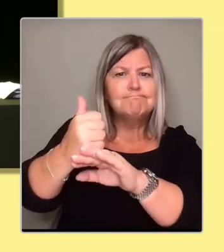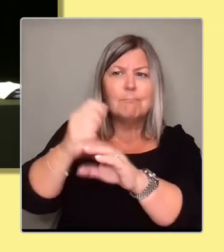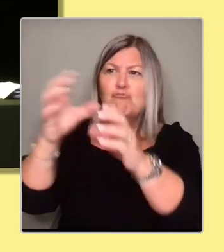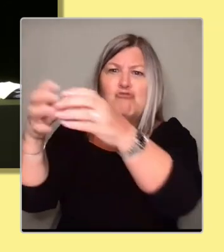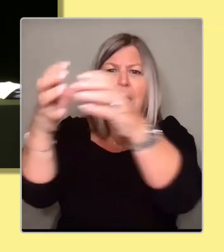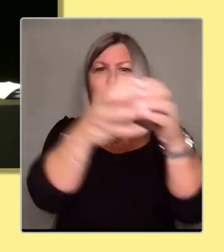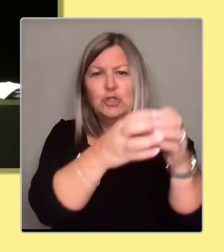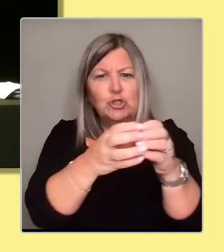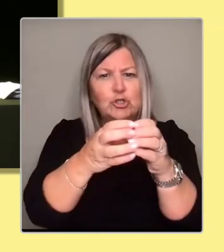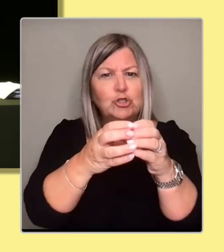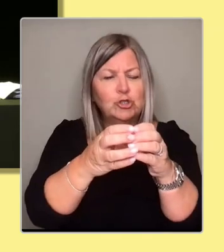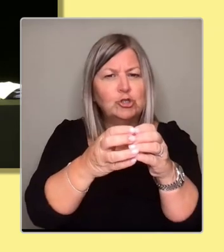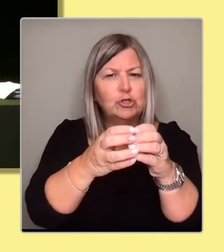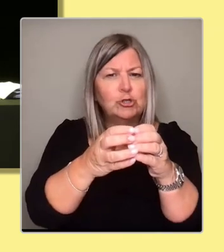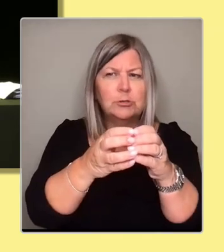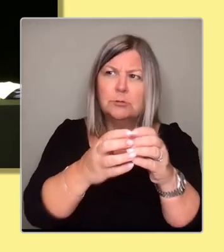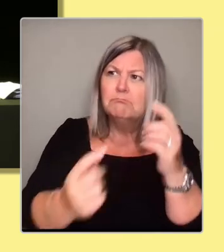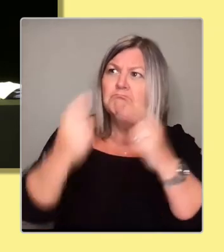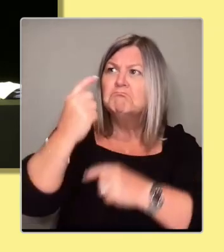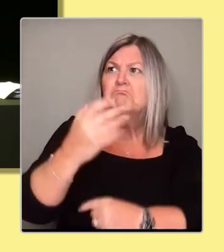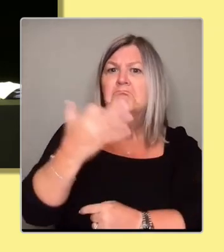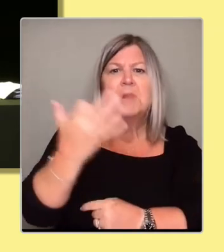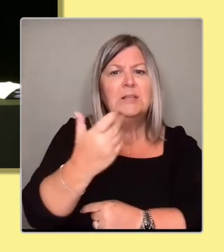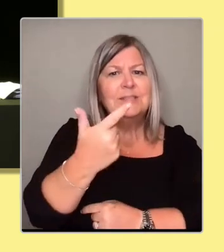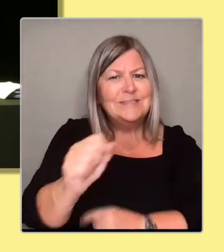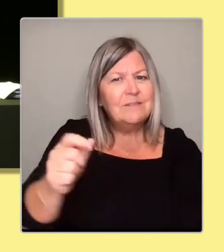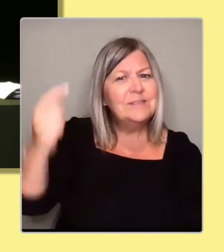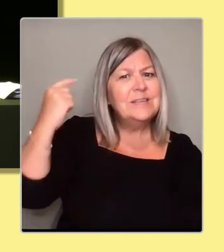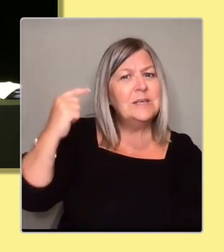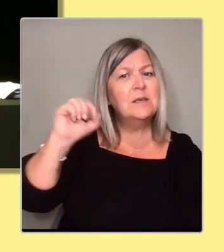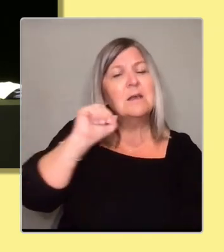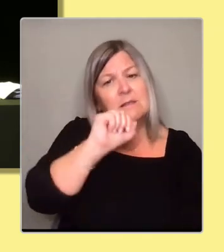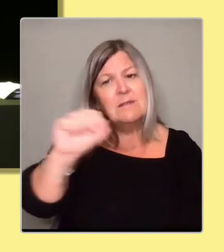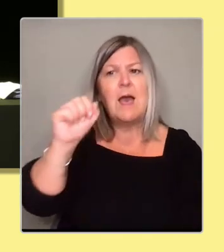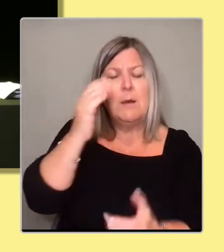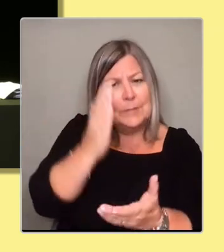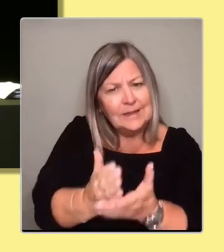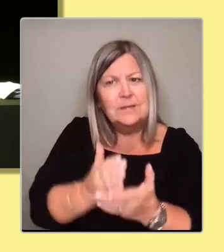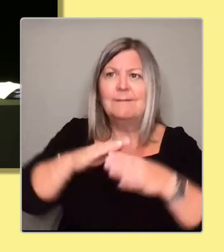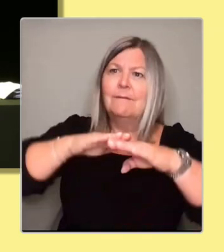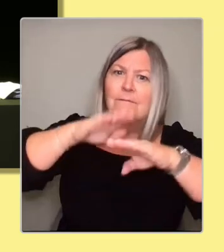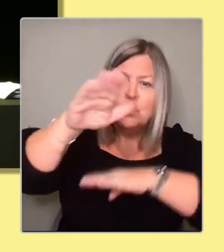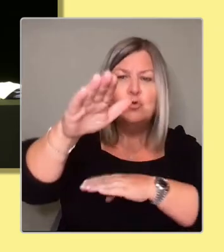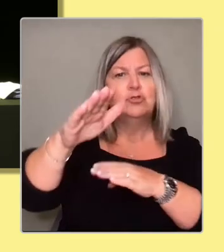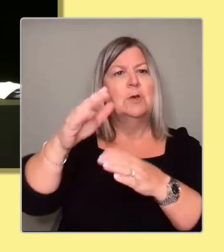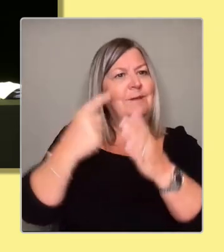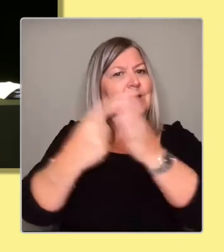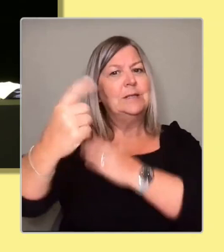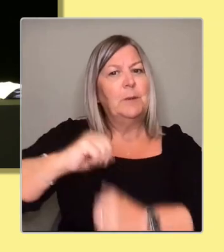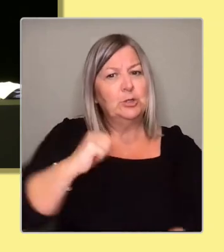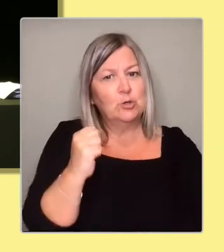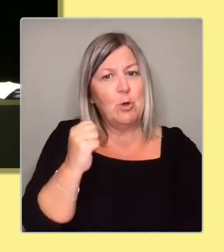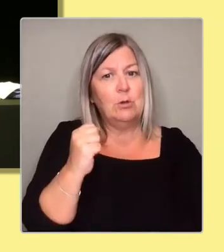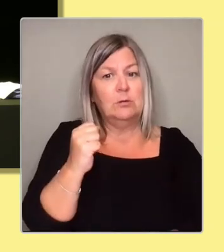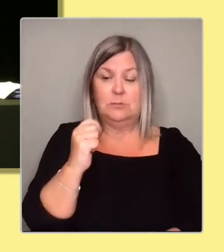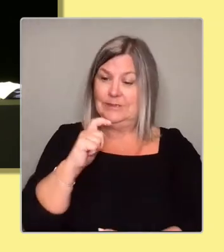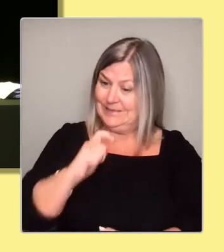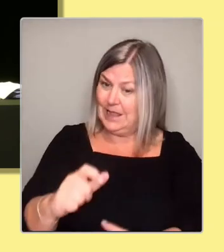in a future, we, today, still have that belief. It's that belief that holds us together.